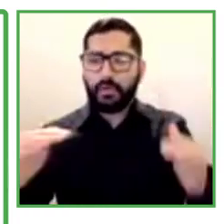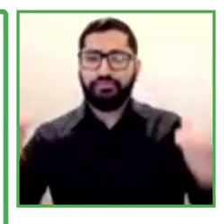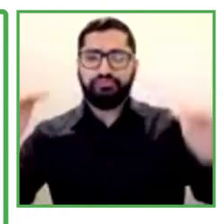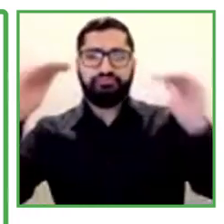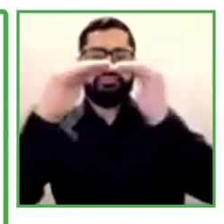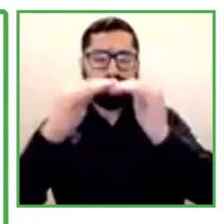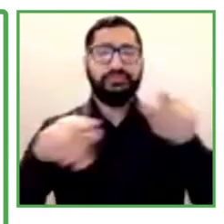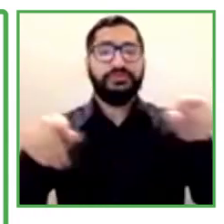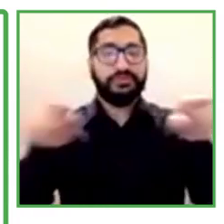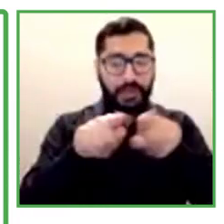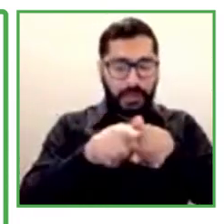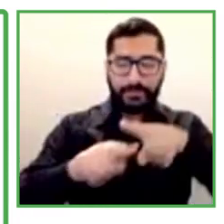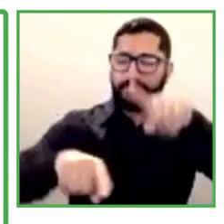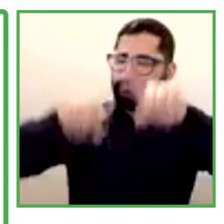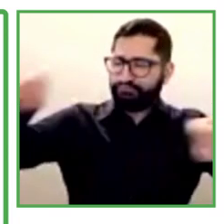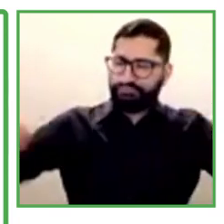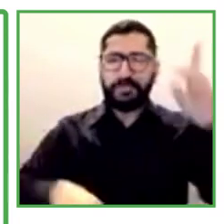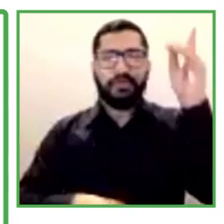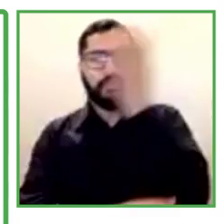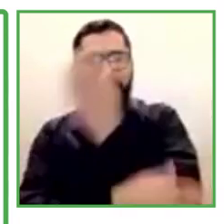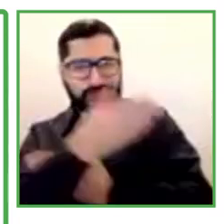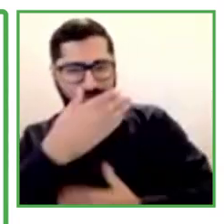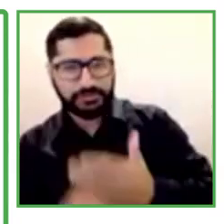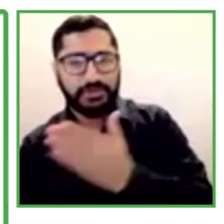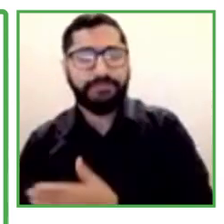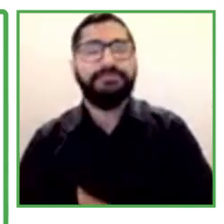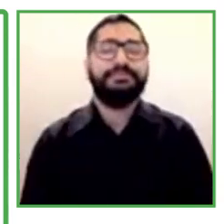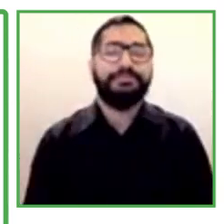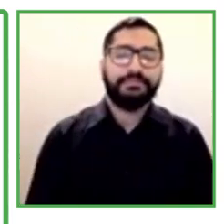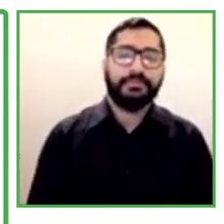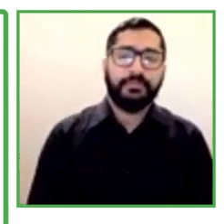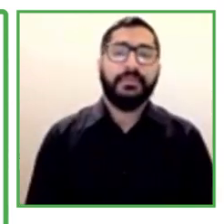LGBTI plus inclusion.